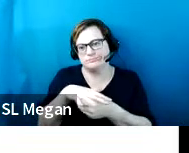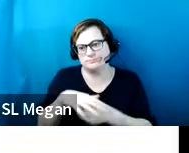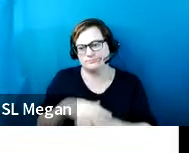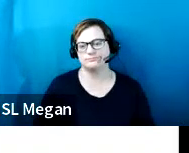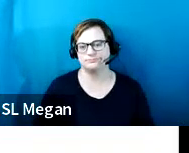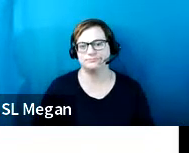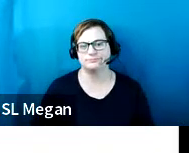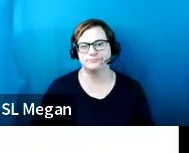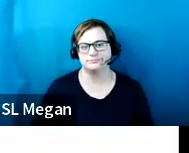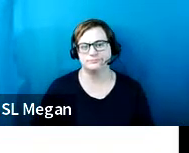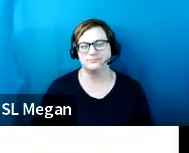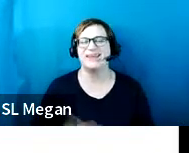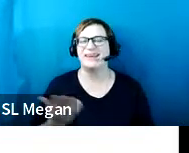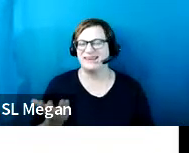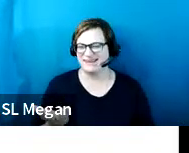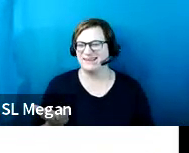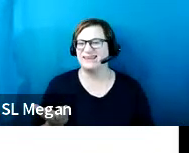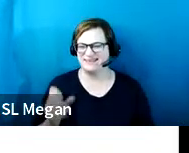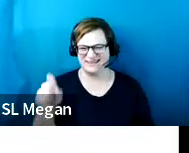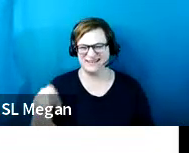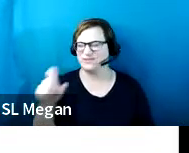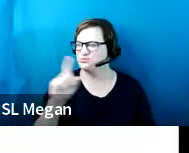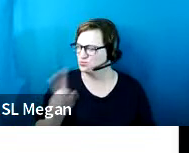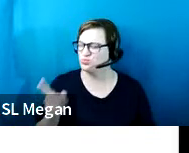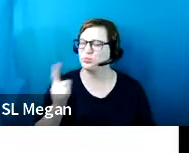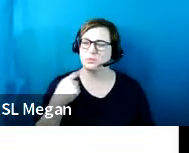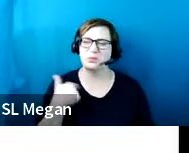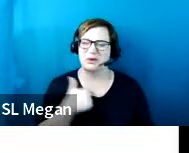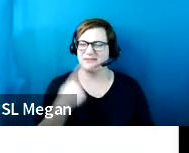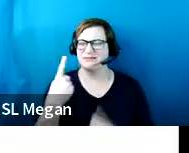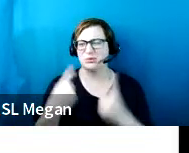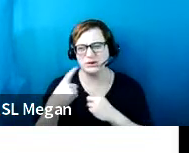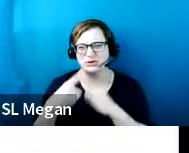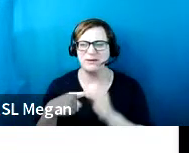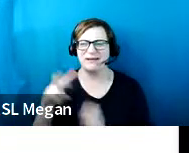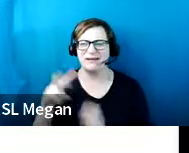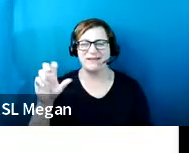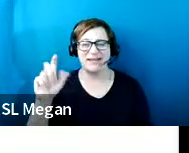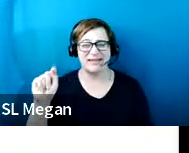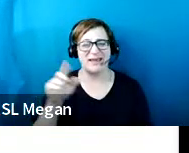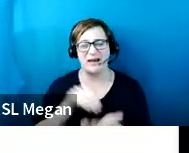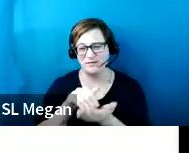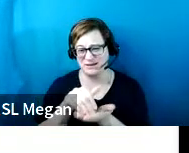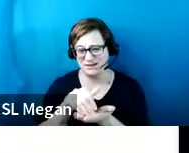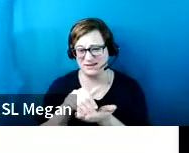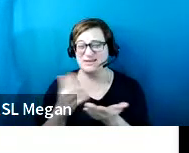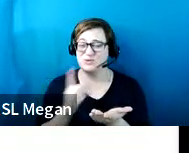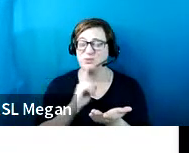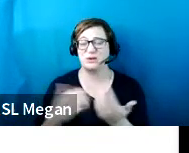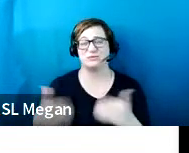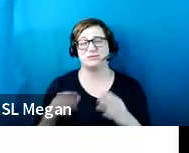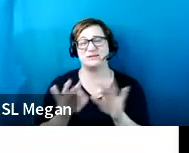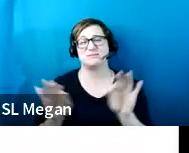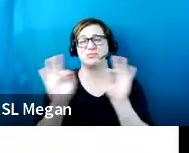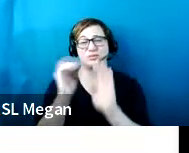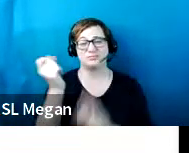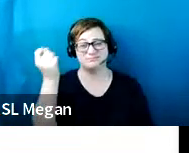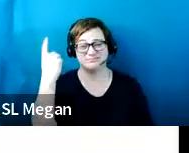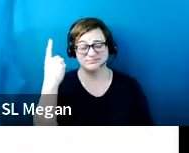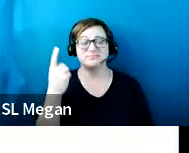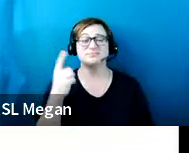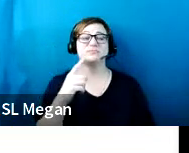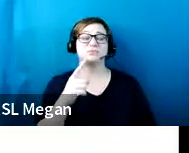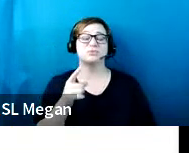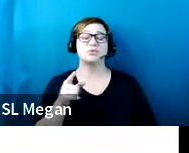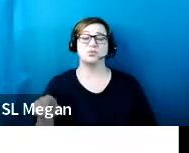Yeah. So it's going to be, we get questions about valet parking and parking a lot and so it's going to be really important to note that, you know, when you